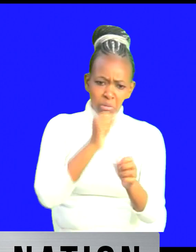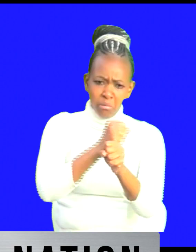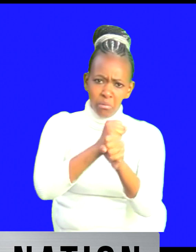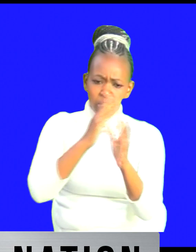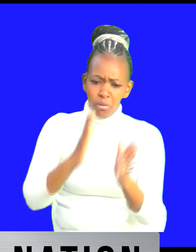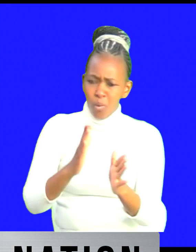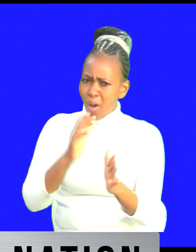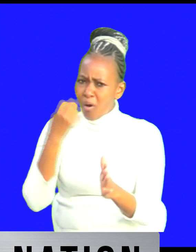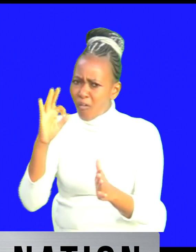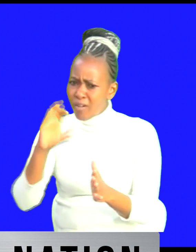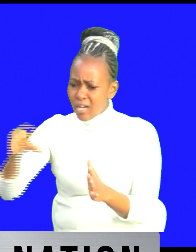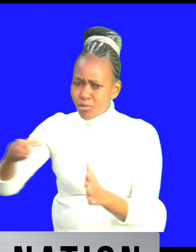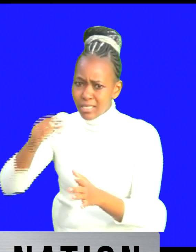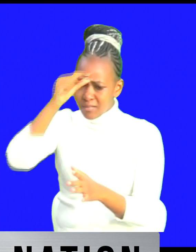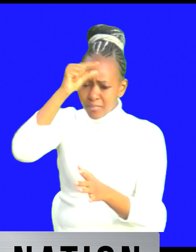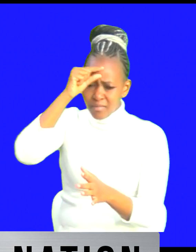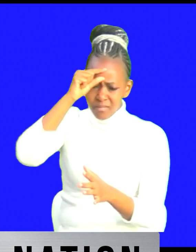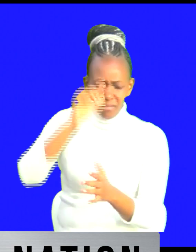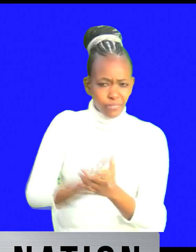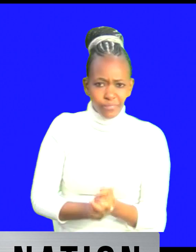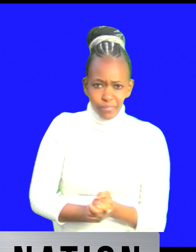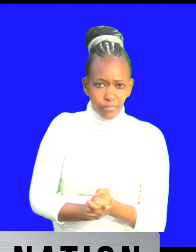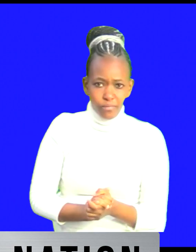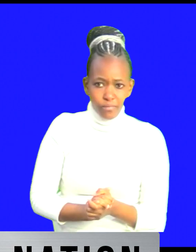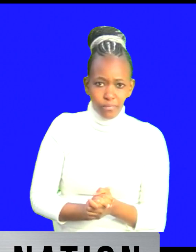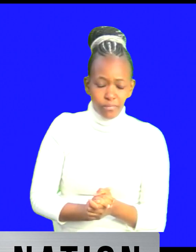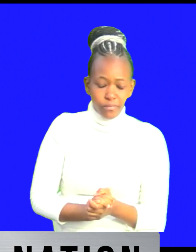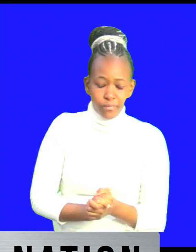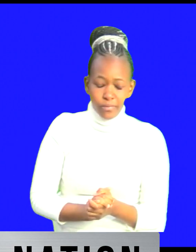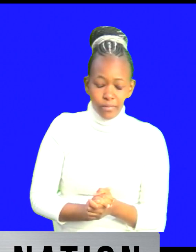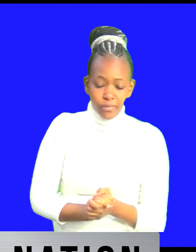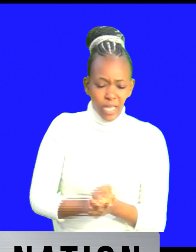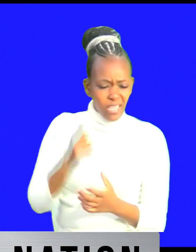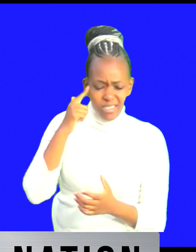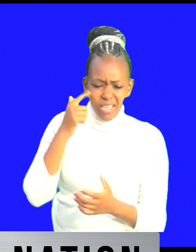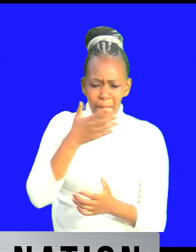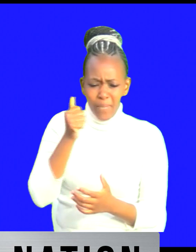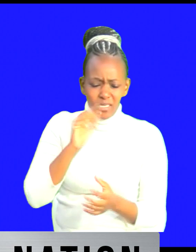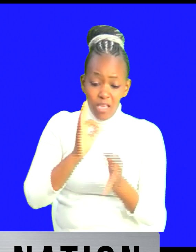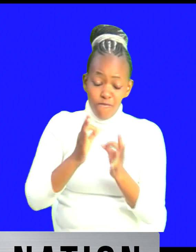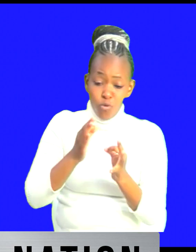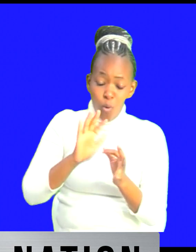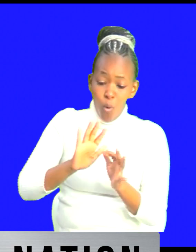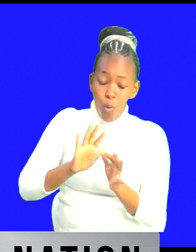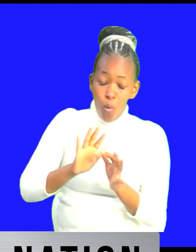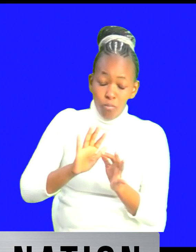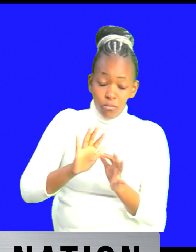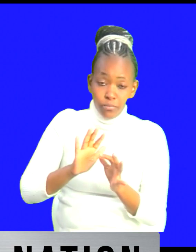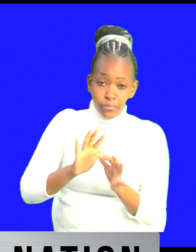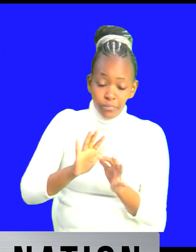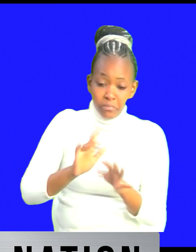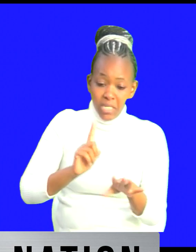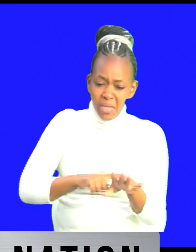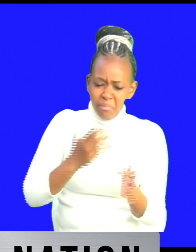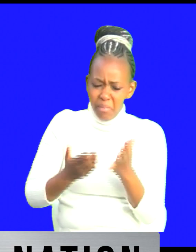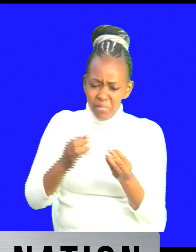want to tell that person they should look at it from somebody who said leave the world better than you found it it is not a must that when you find a banana peel here